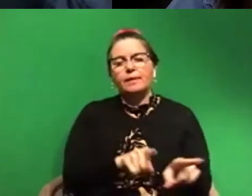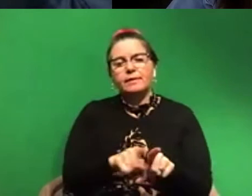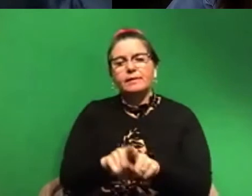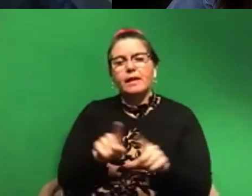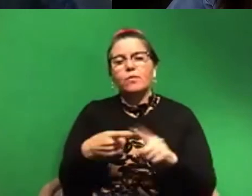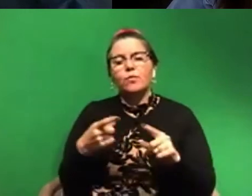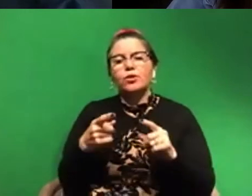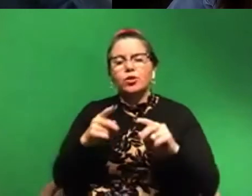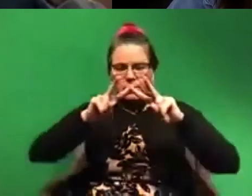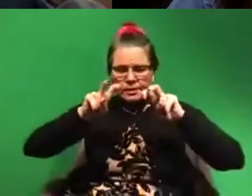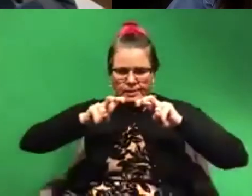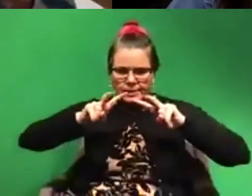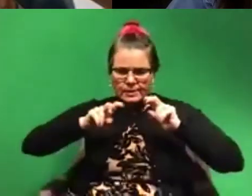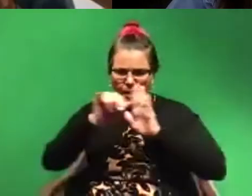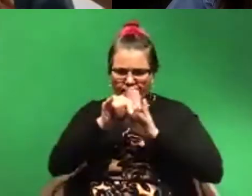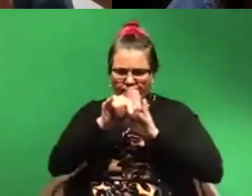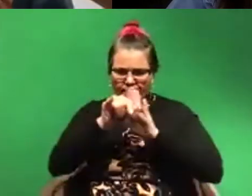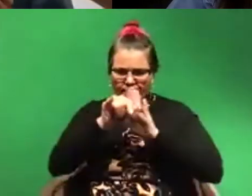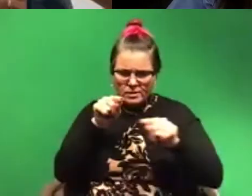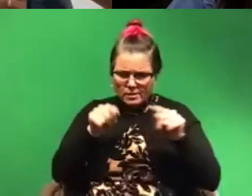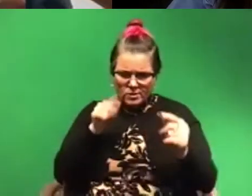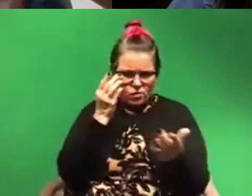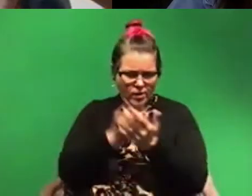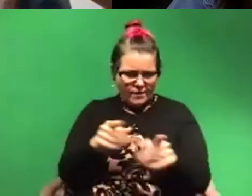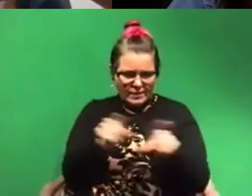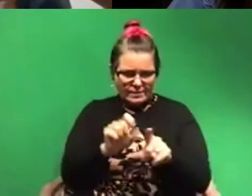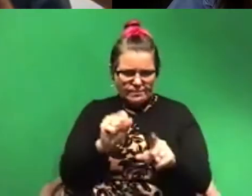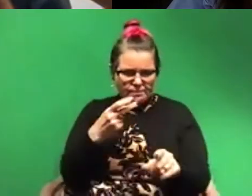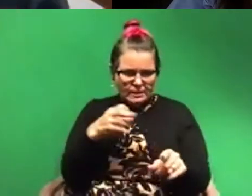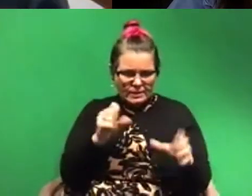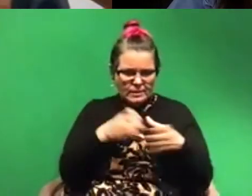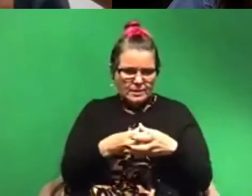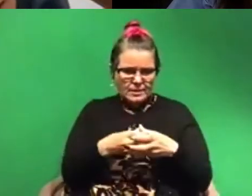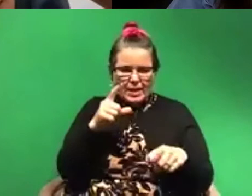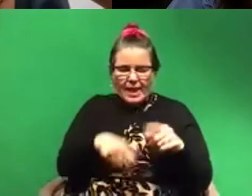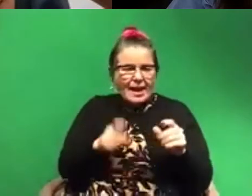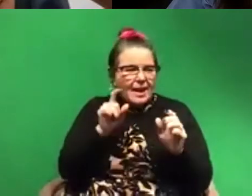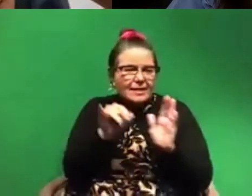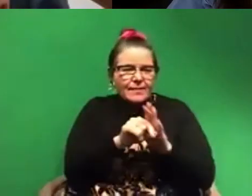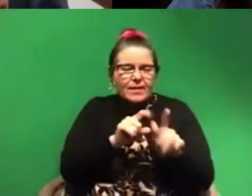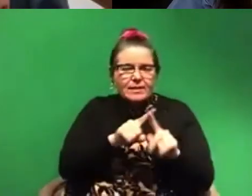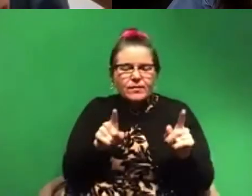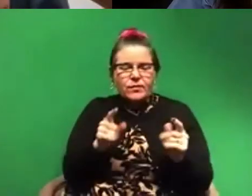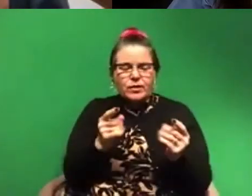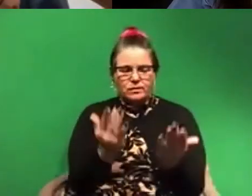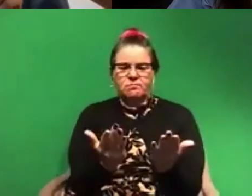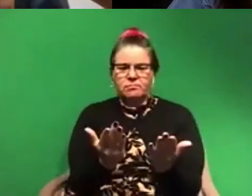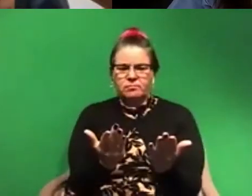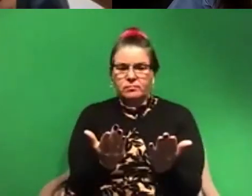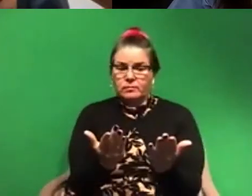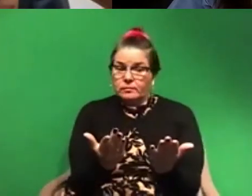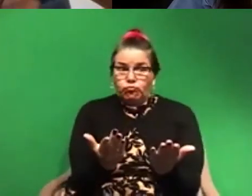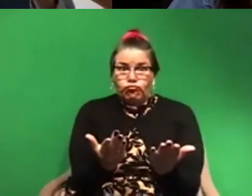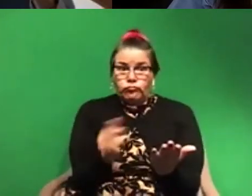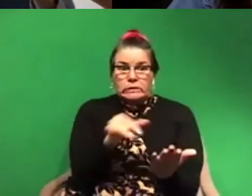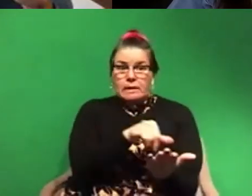to try to identify something, you end up at the same species because they really are indistinguishable. You look at, you look at the two specimens and they're, they're, you can't find any difference